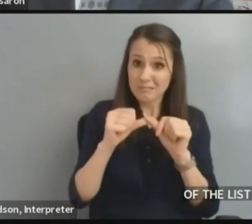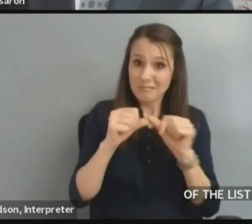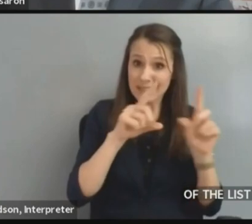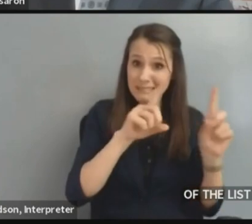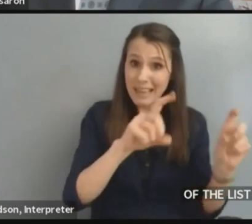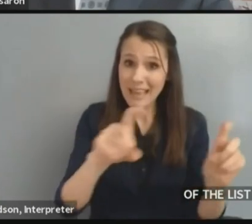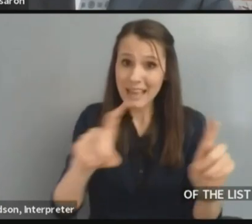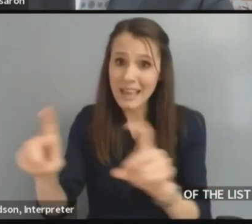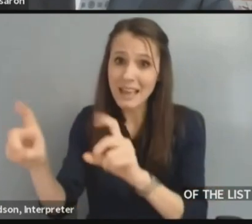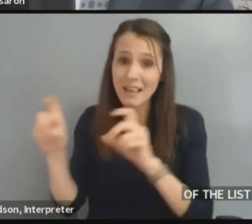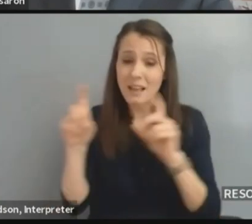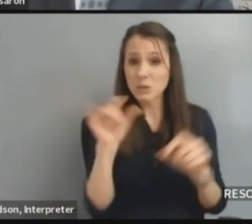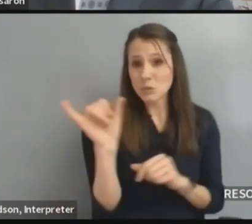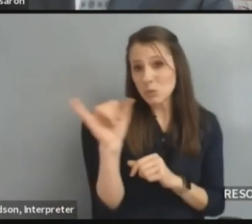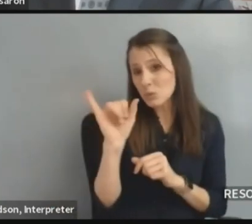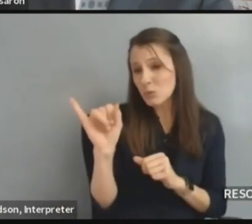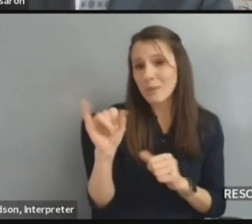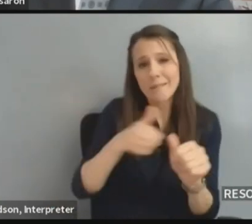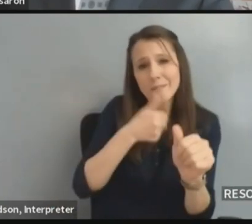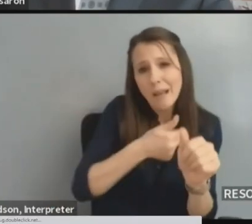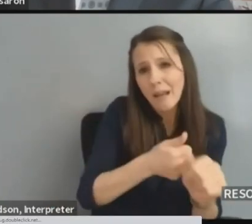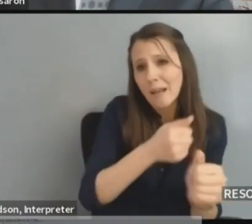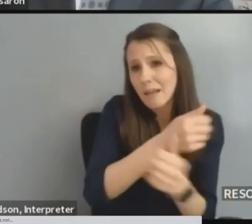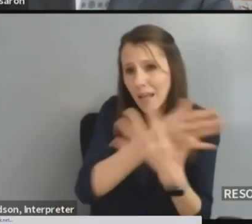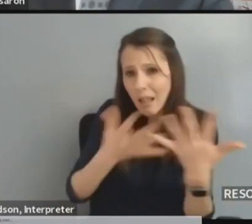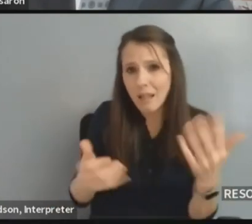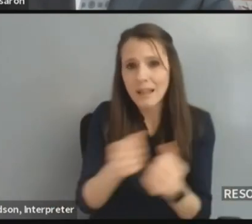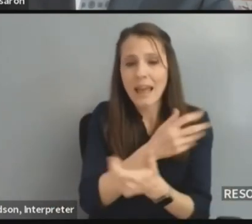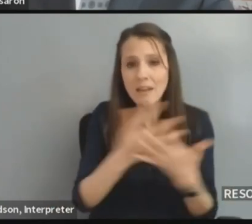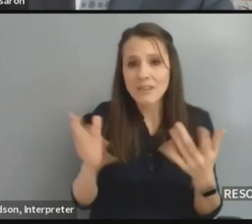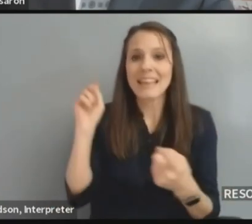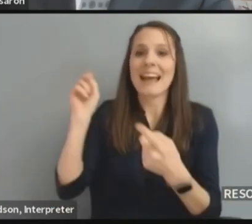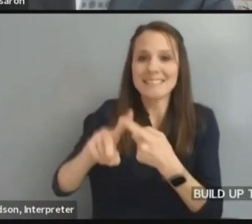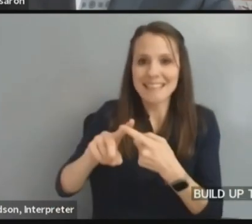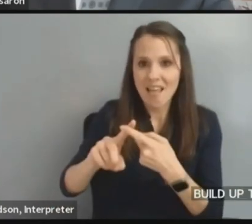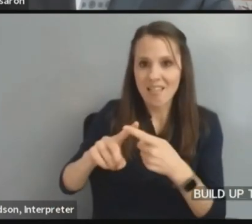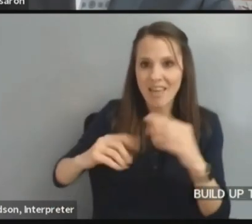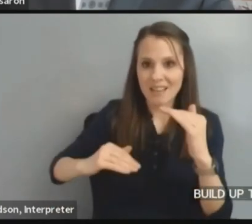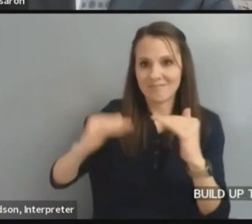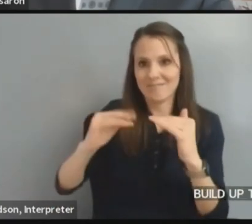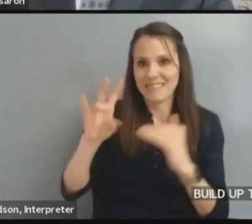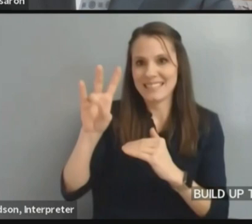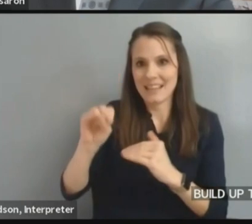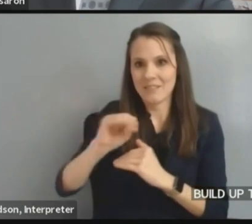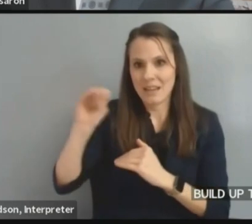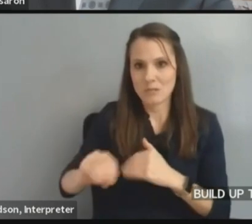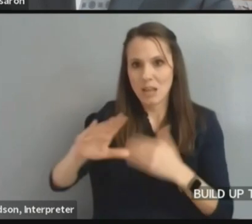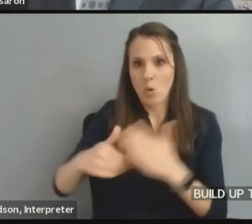everything else that we need to do during this period of time until we hit that 70% number.